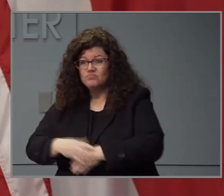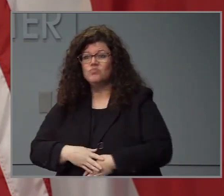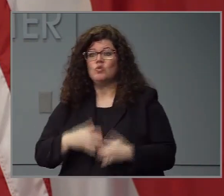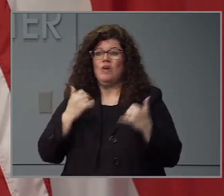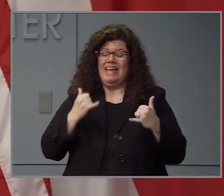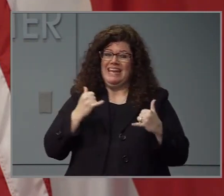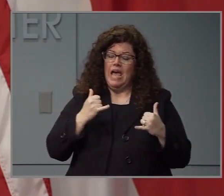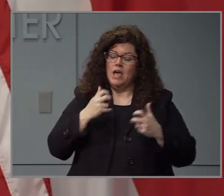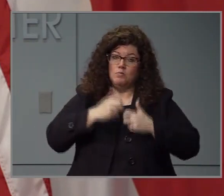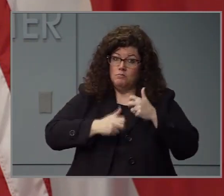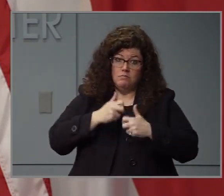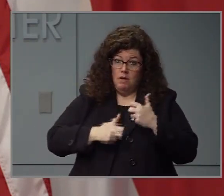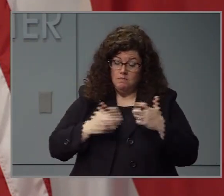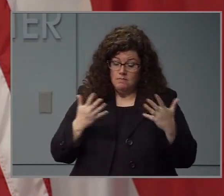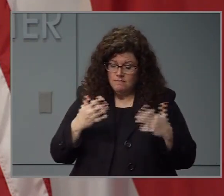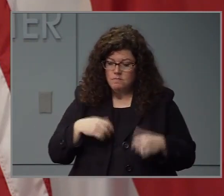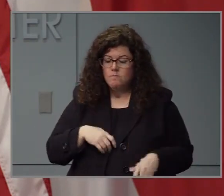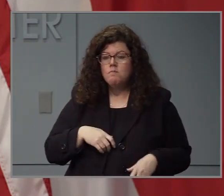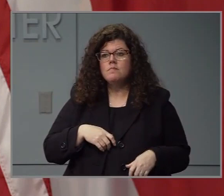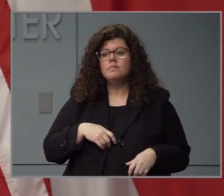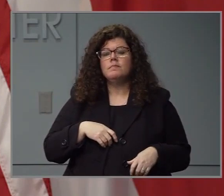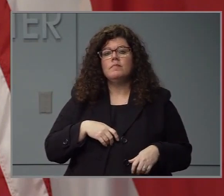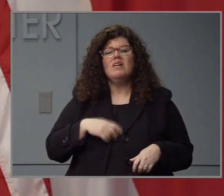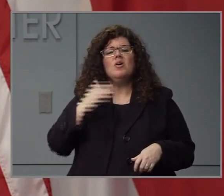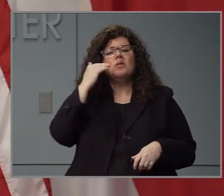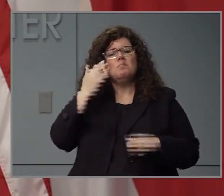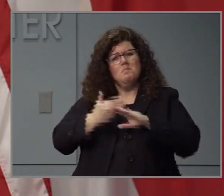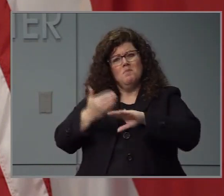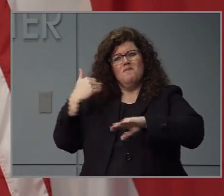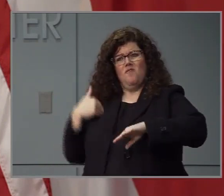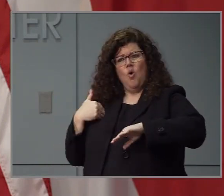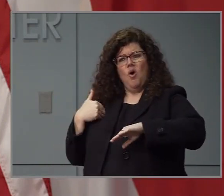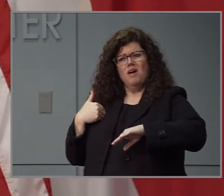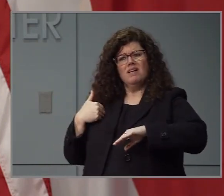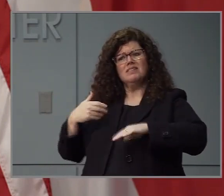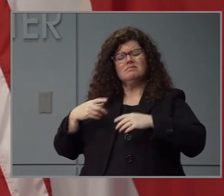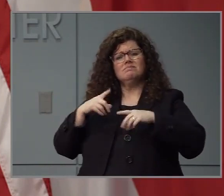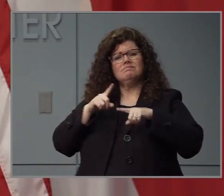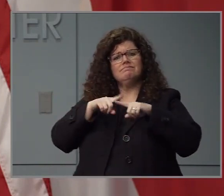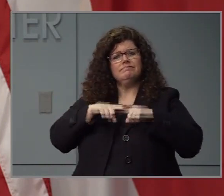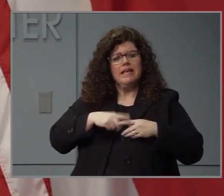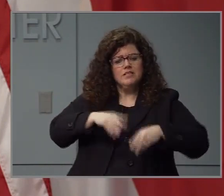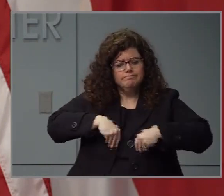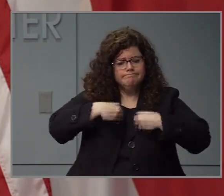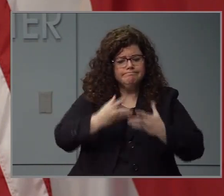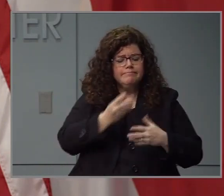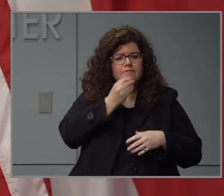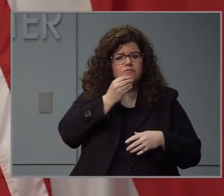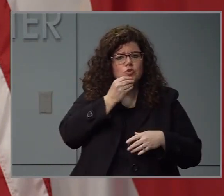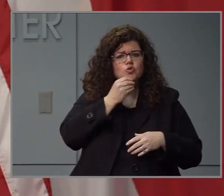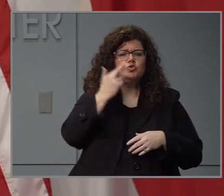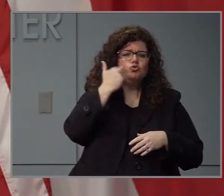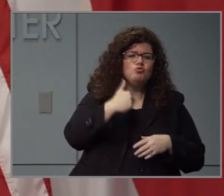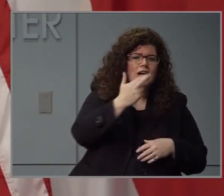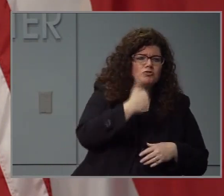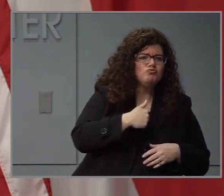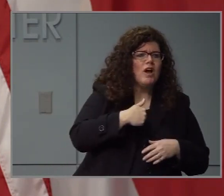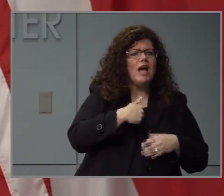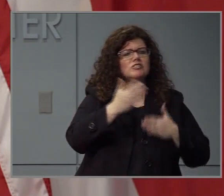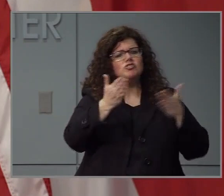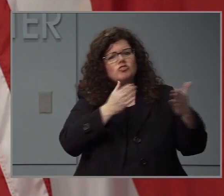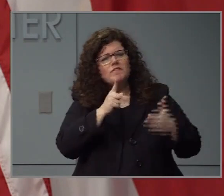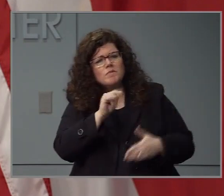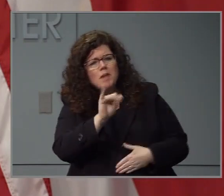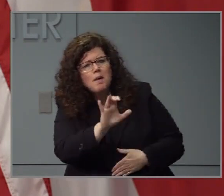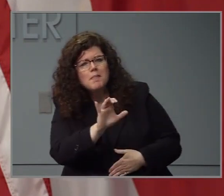as the system works to shift from supplying the commercial market to supplying a market that is almost exclusively